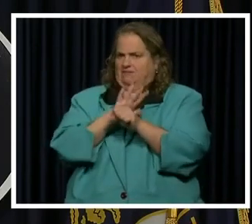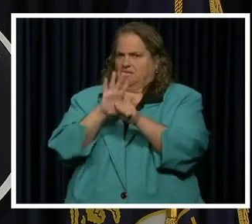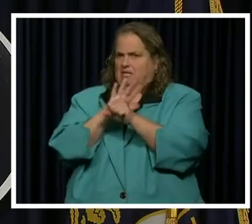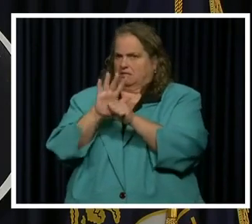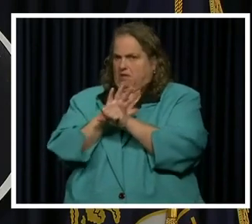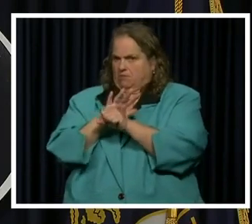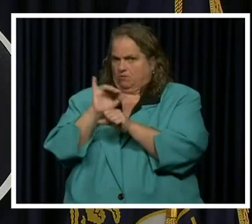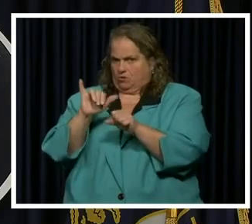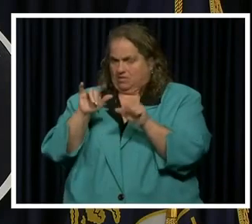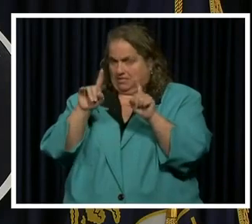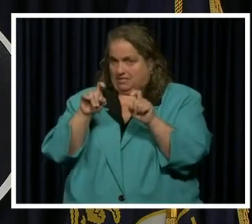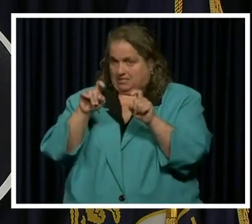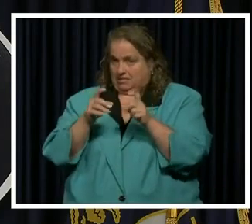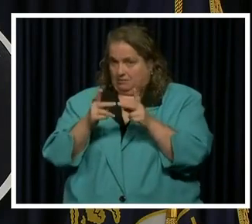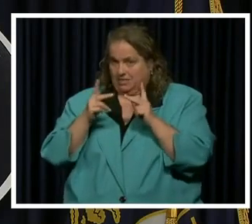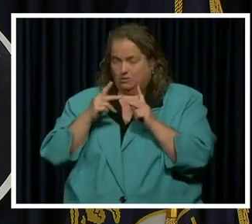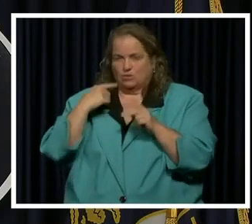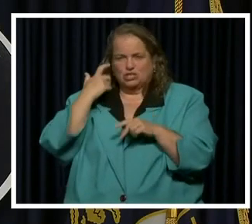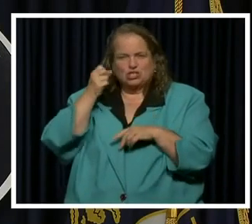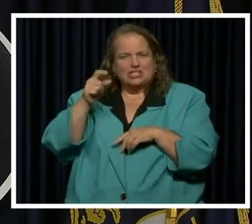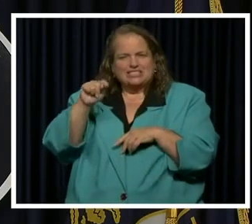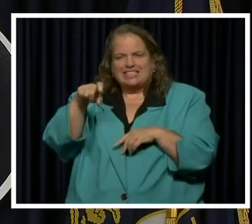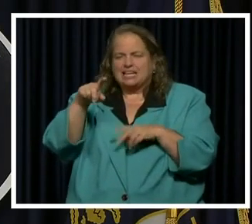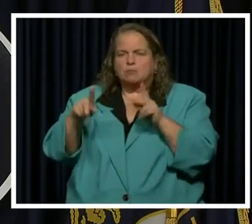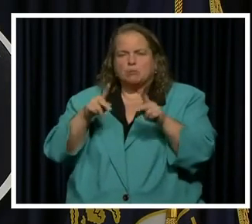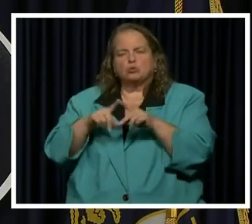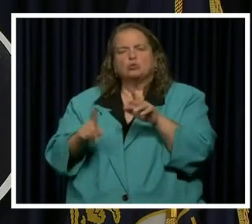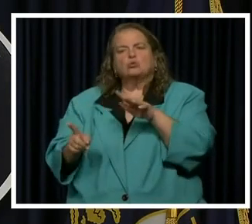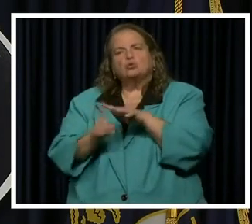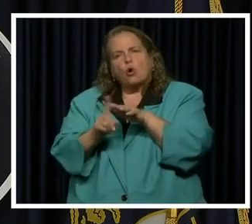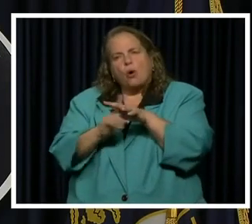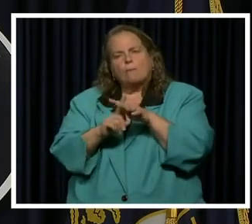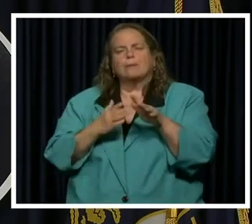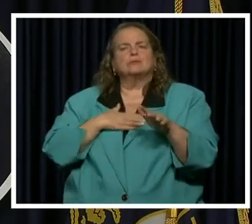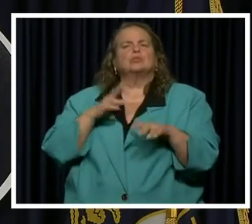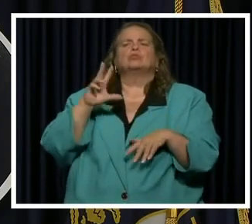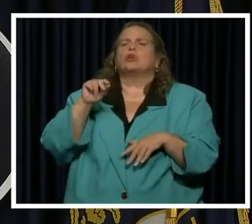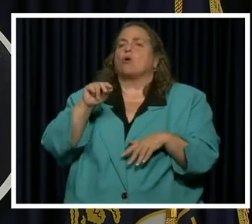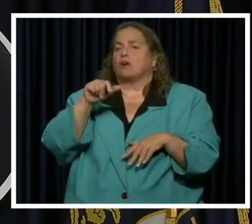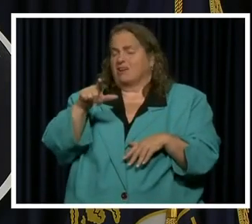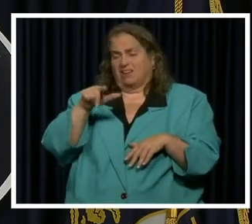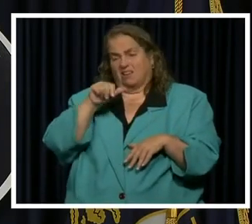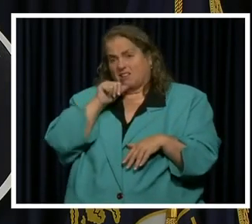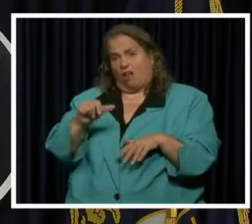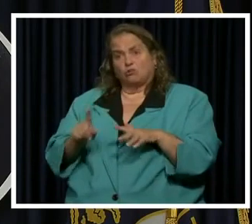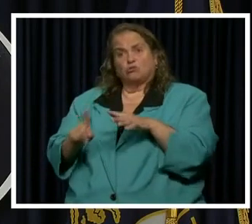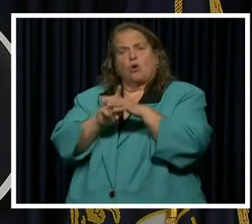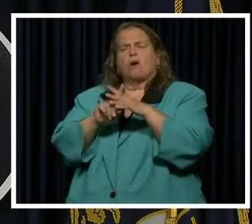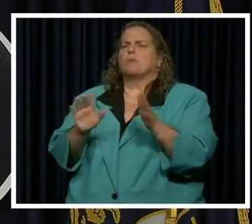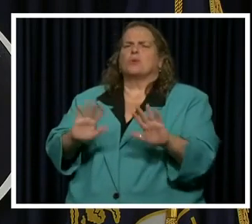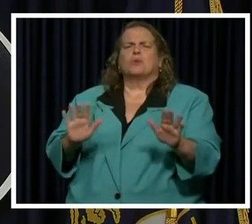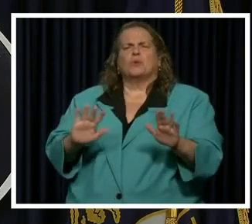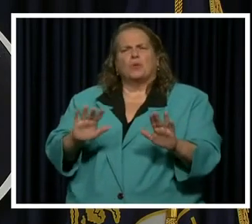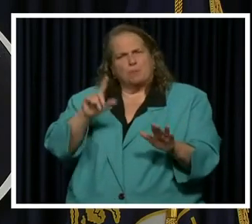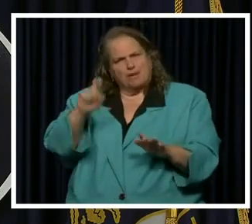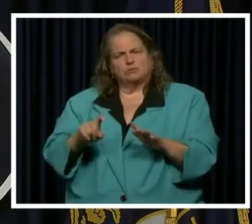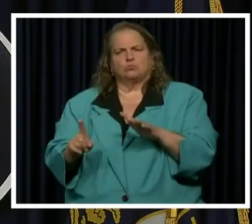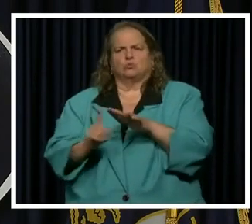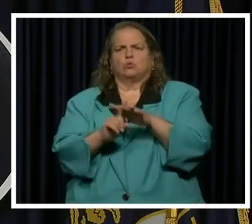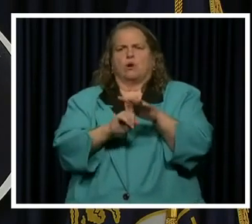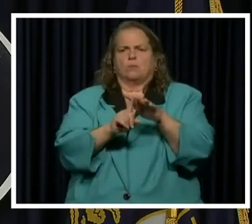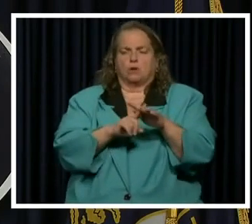those test testing sites. We just need people to show up. No more no shows, but otherwise good job. Uh, Richmond